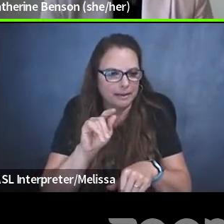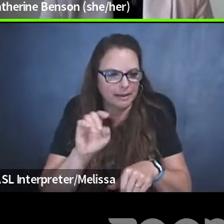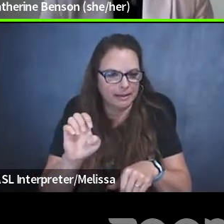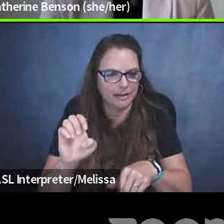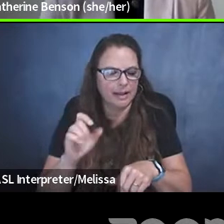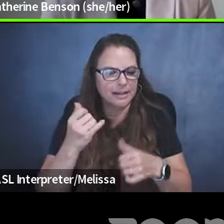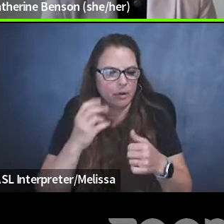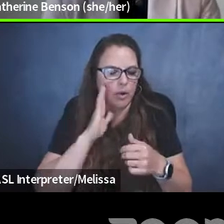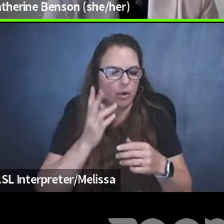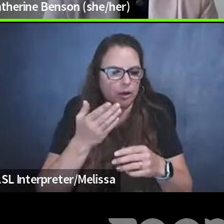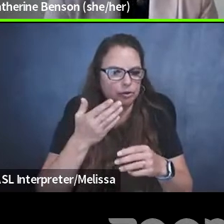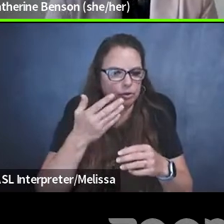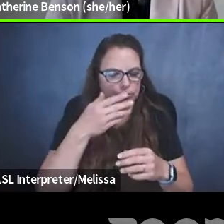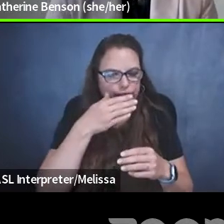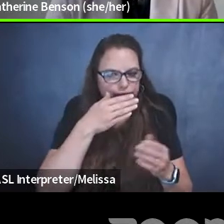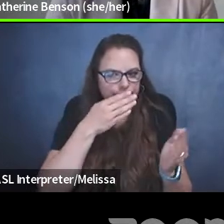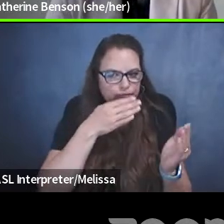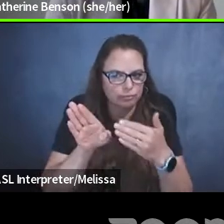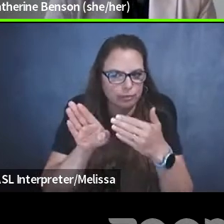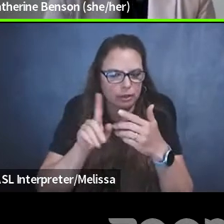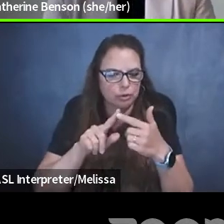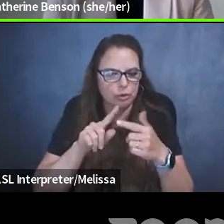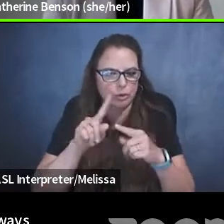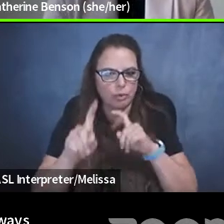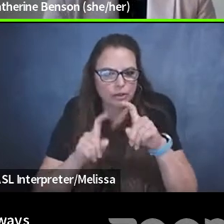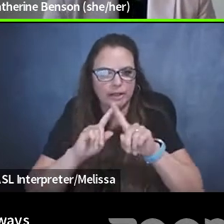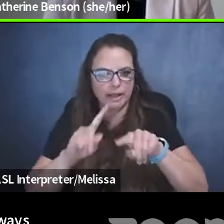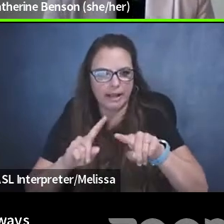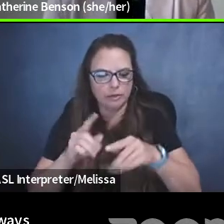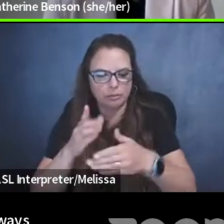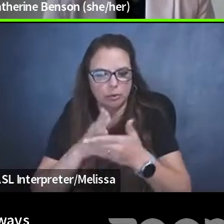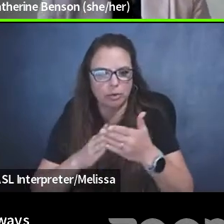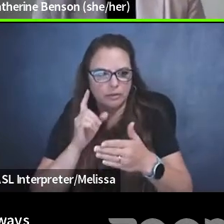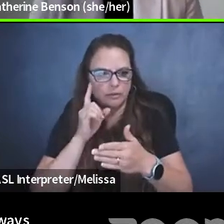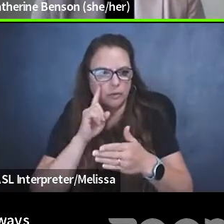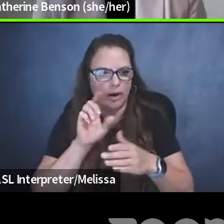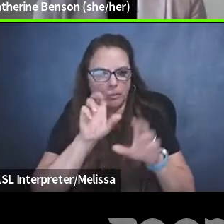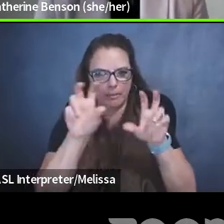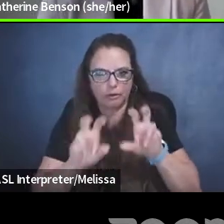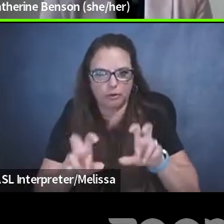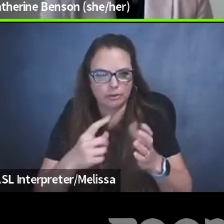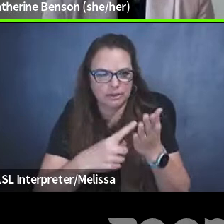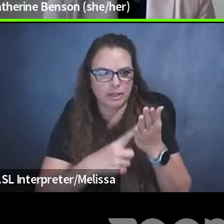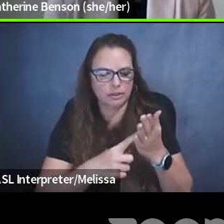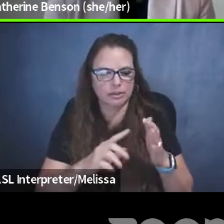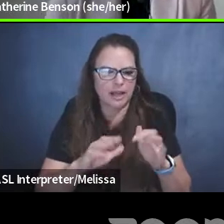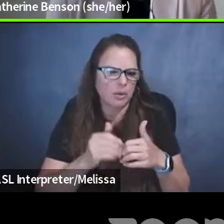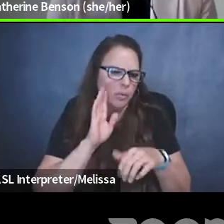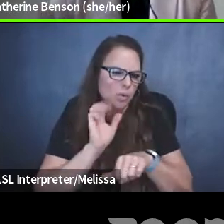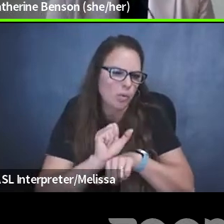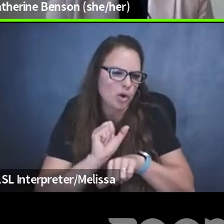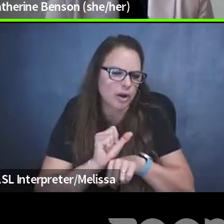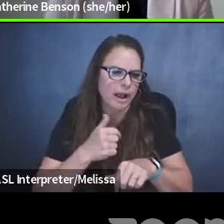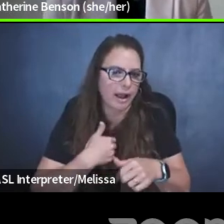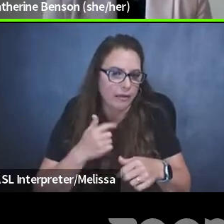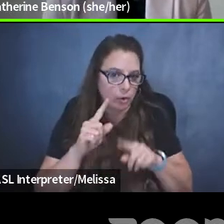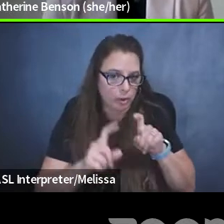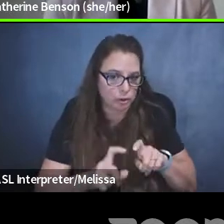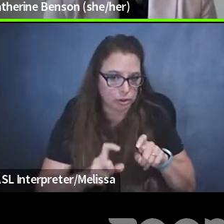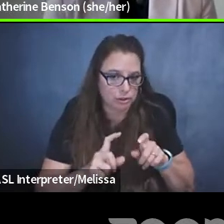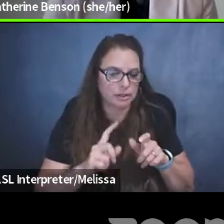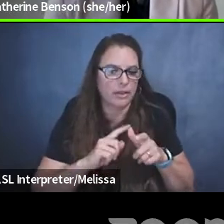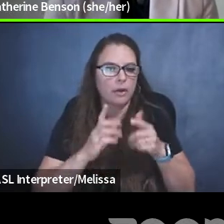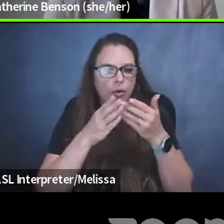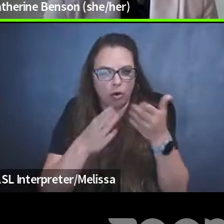question and answer portion of our panel discussion. The way it's going to work is that first, I have some questions to start us off, and then we'll be opening the